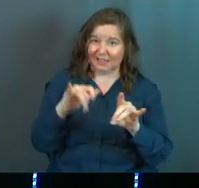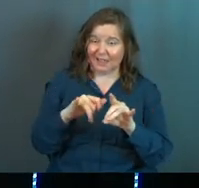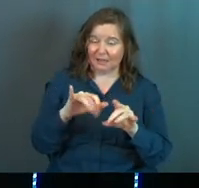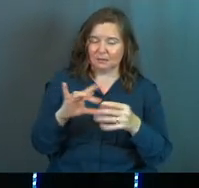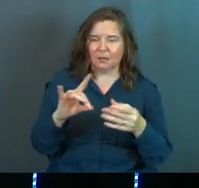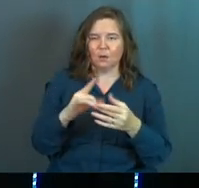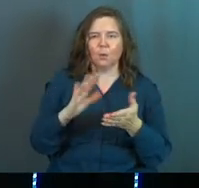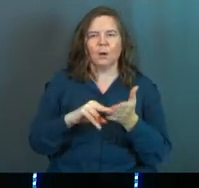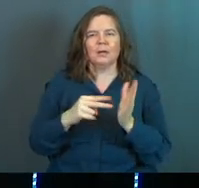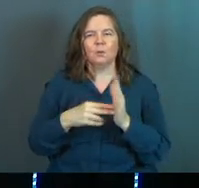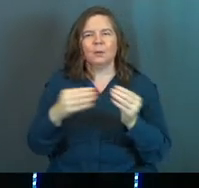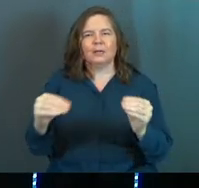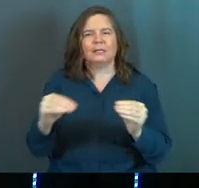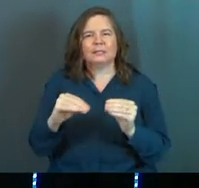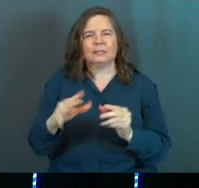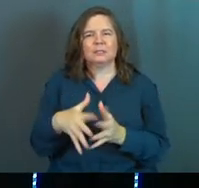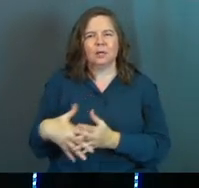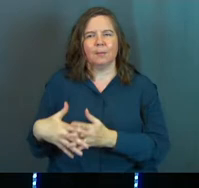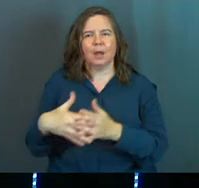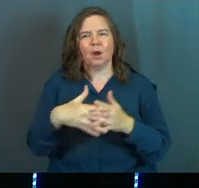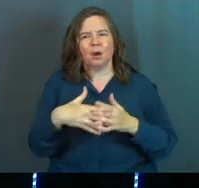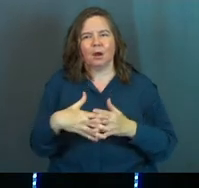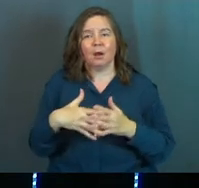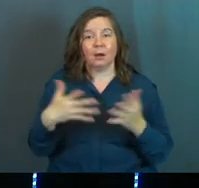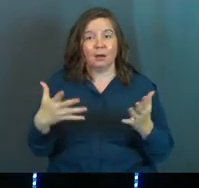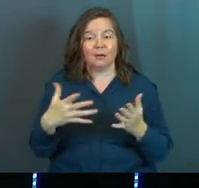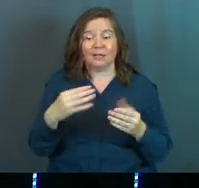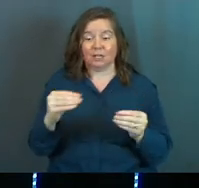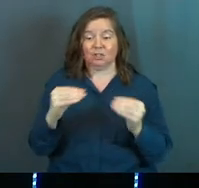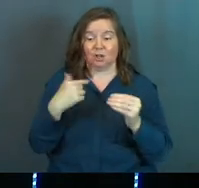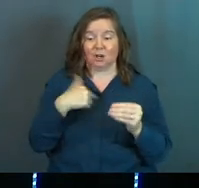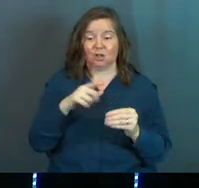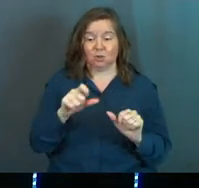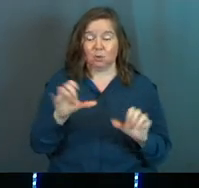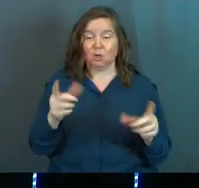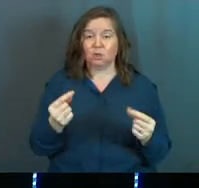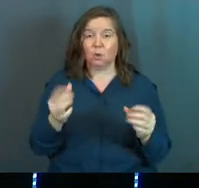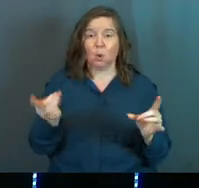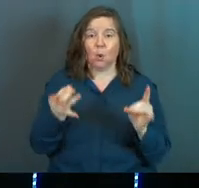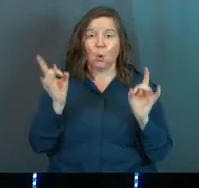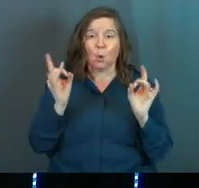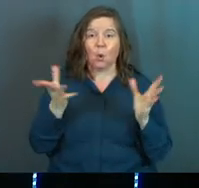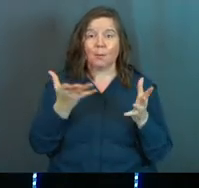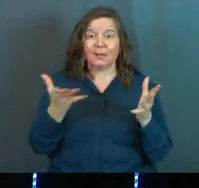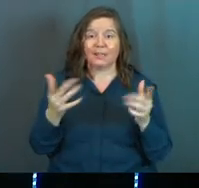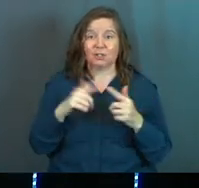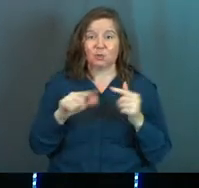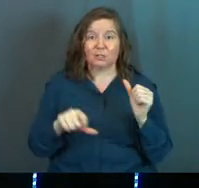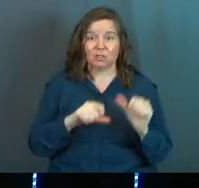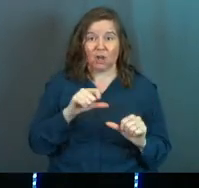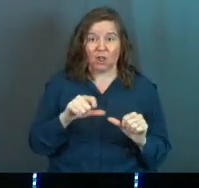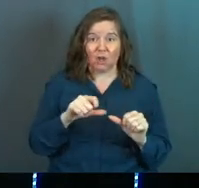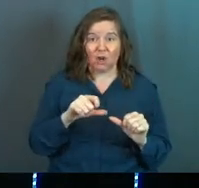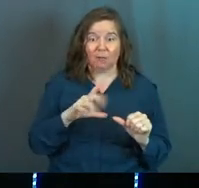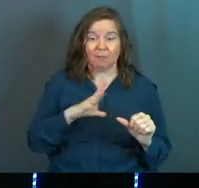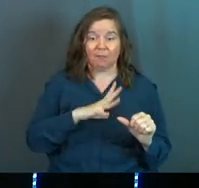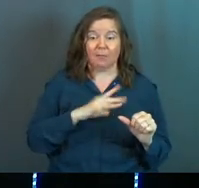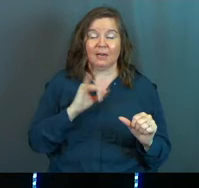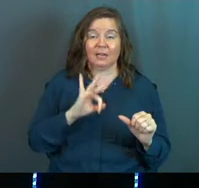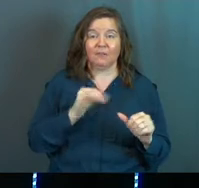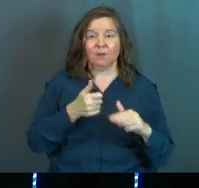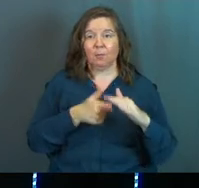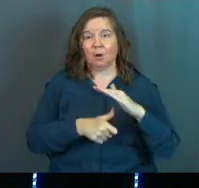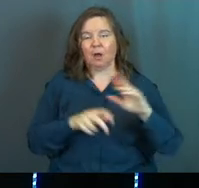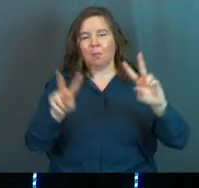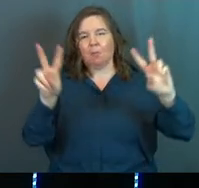What did the Godfather teach America? It taught us that you can do horrible things to each other as long as you